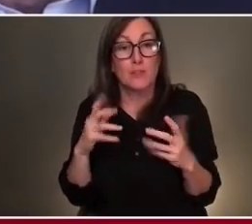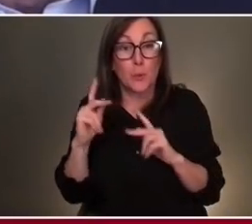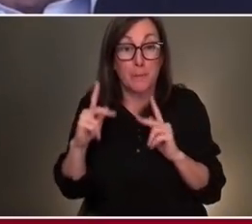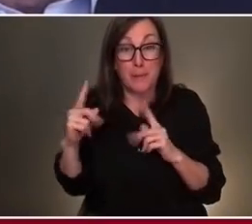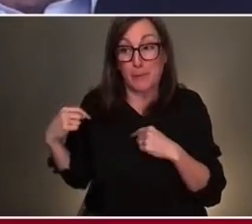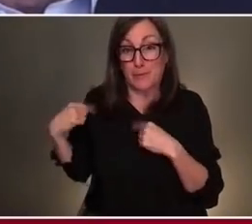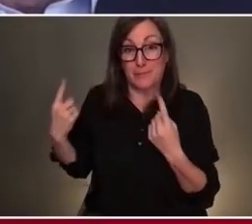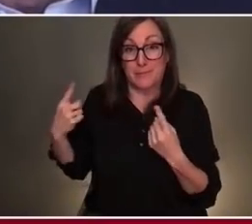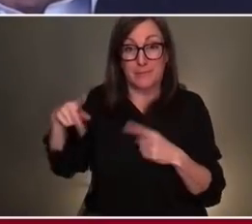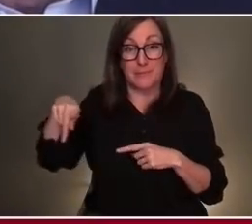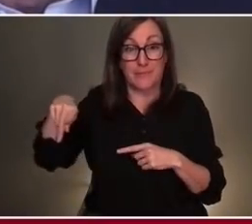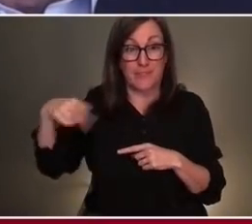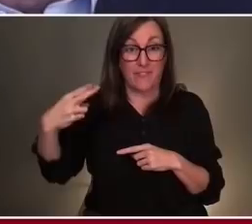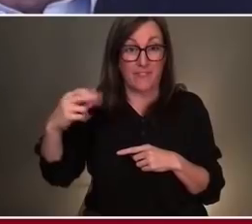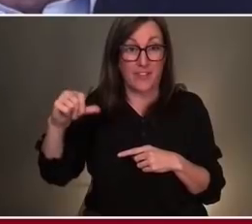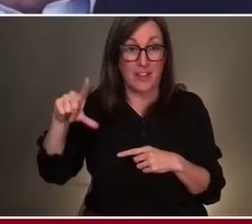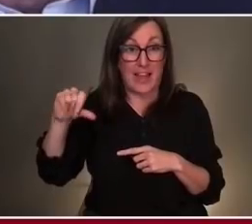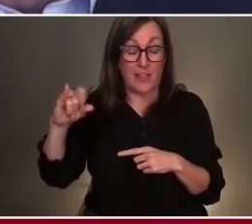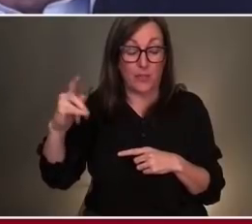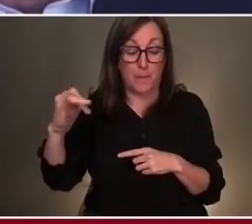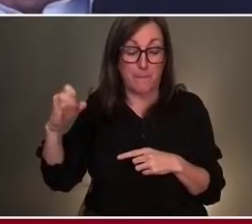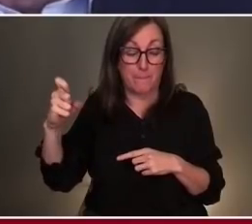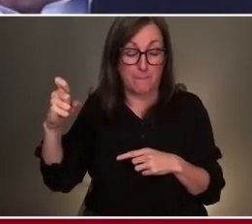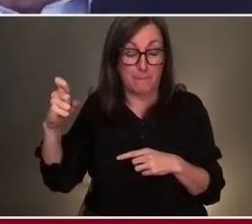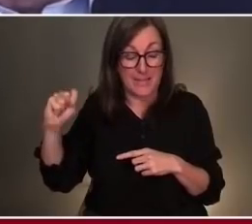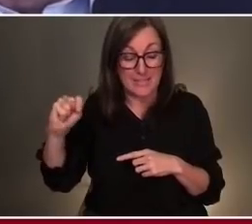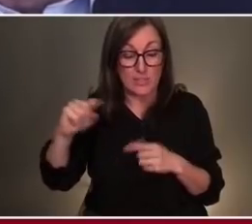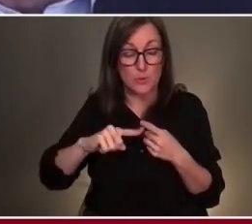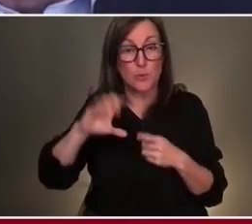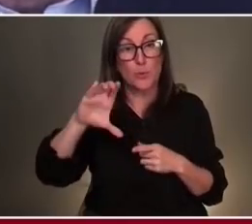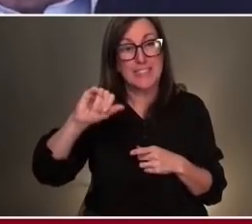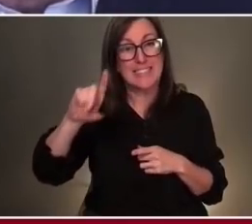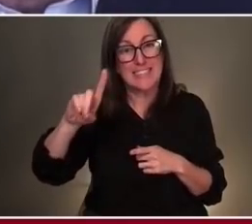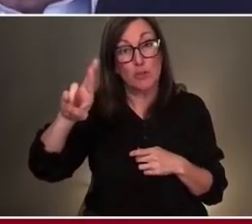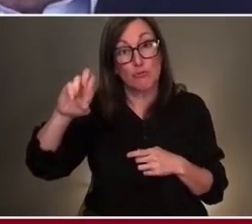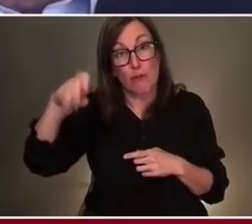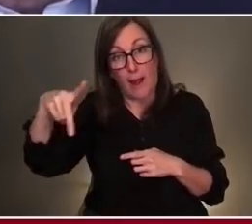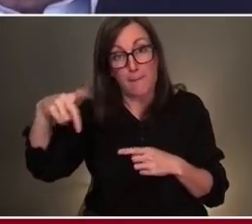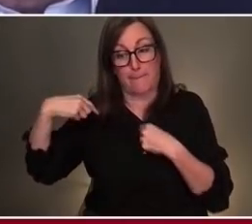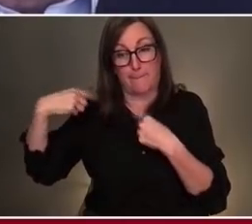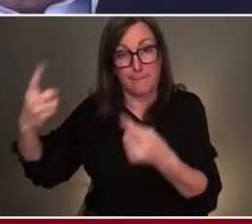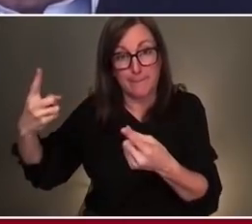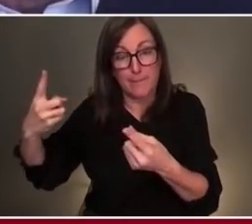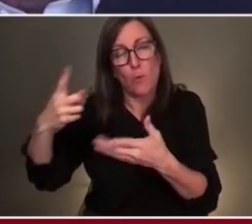to CIDRAP over the years, what you've been able to do with that investment.